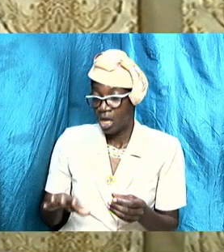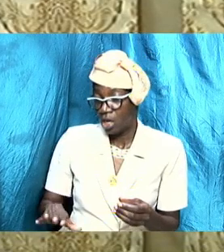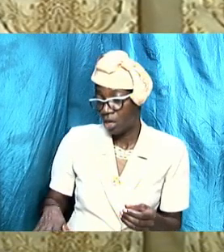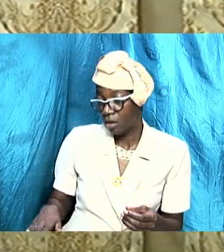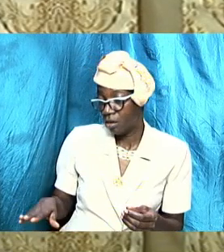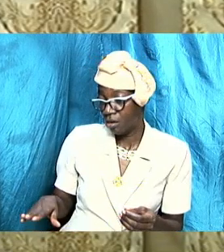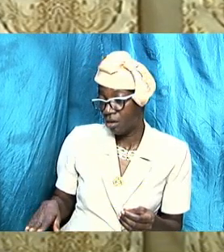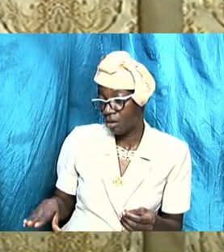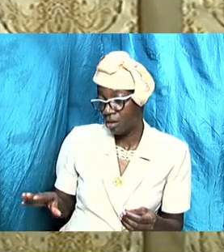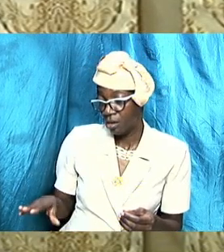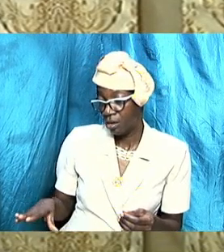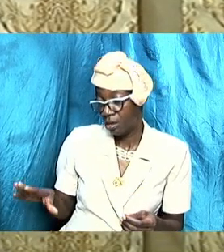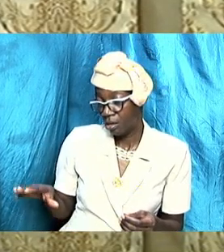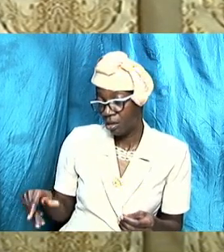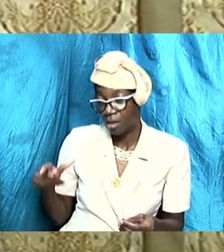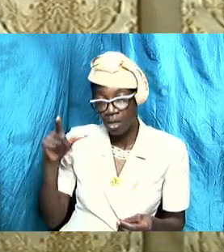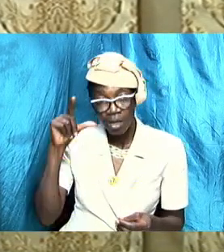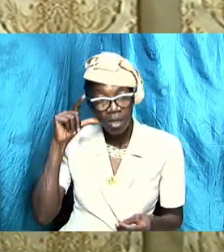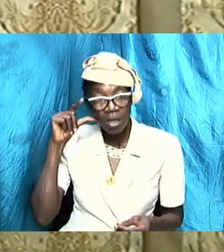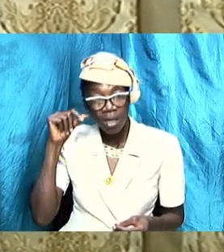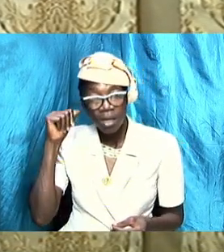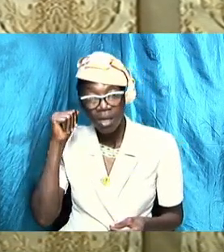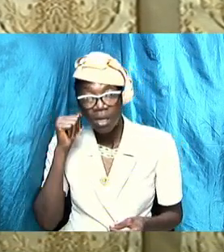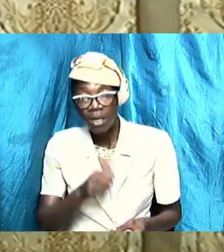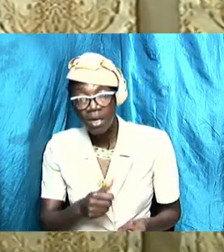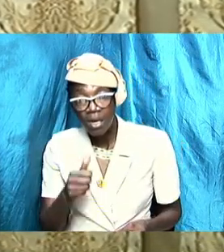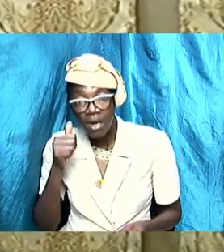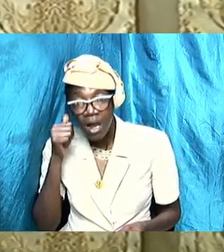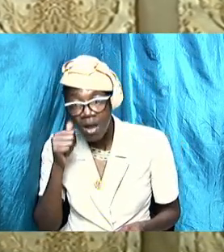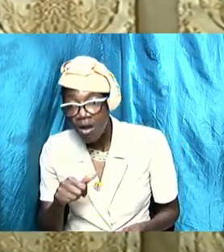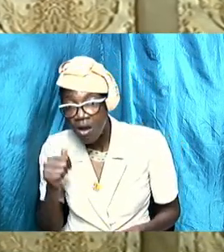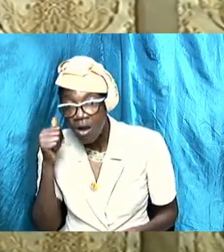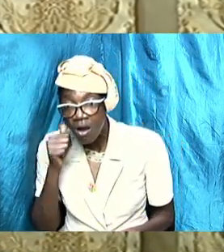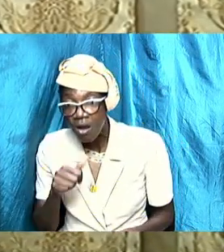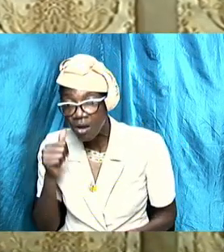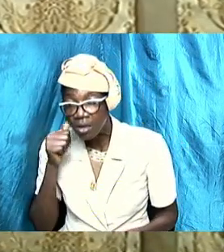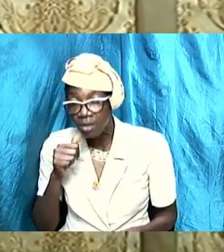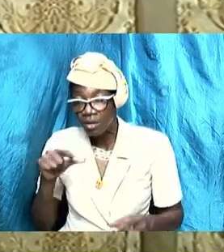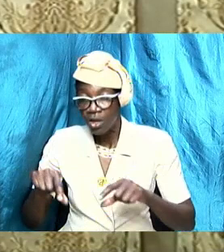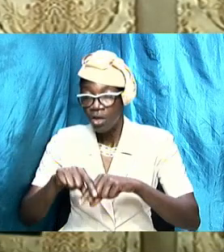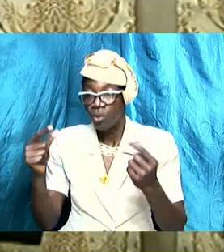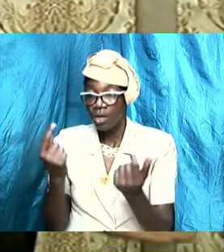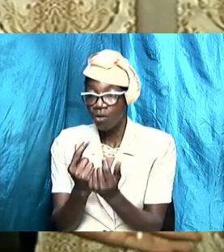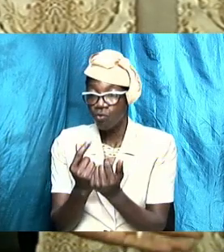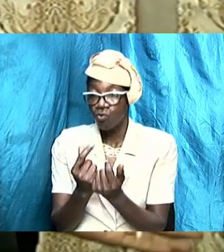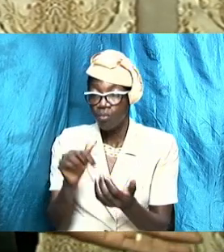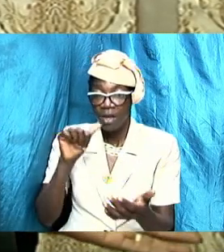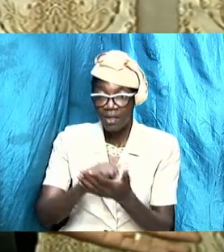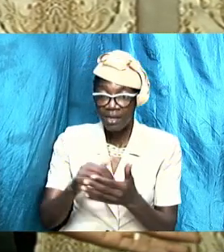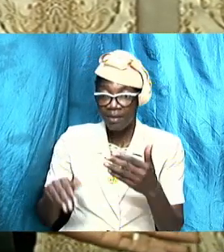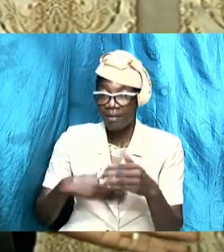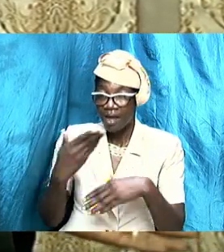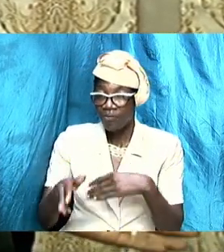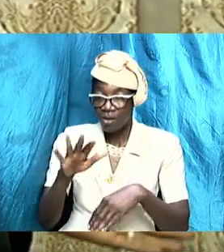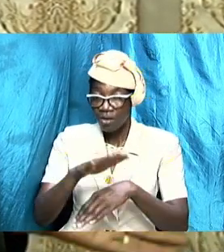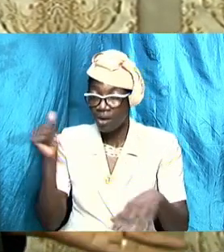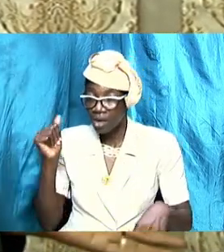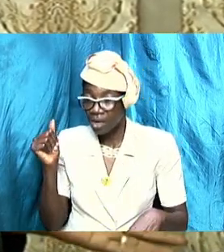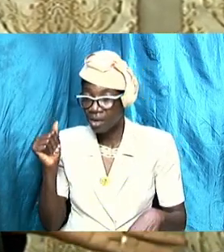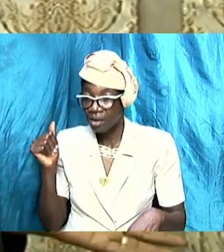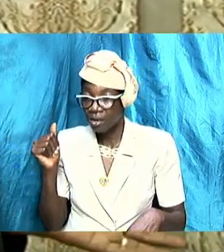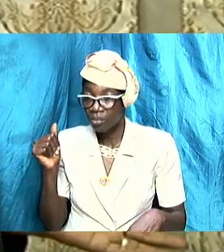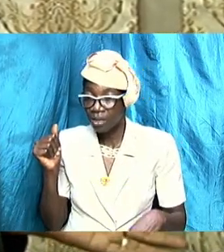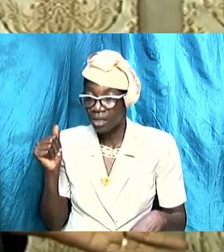and that is after ours when you're called upon you're not home that is